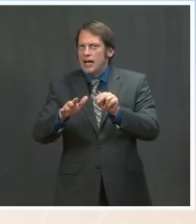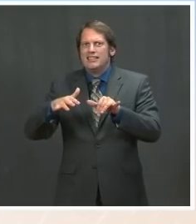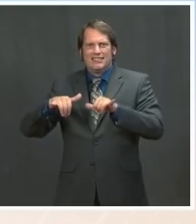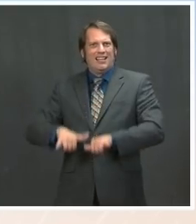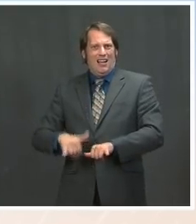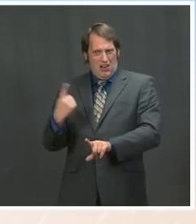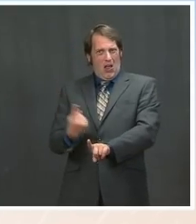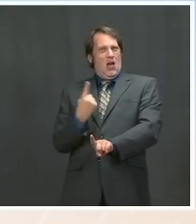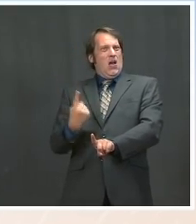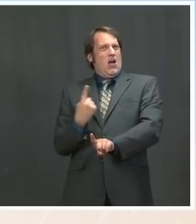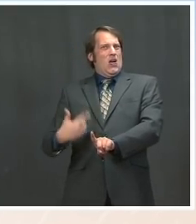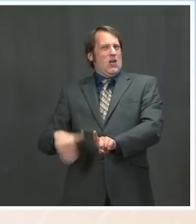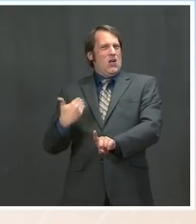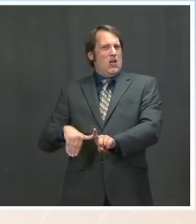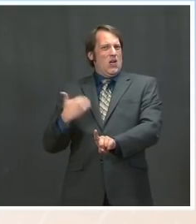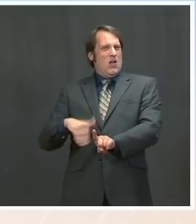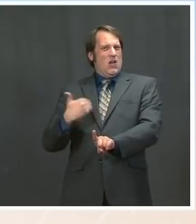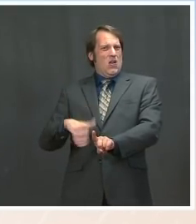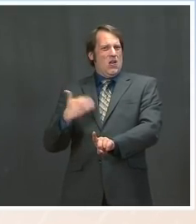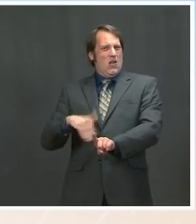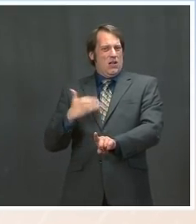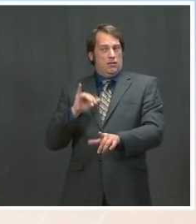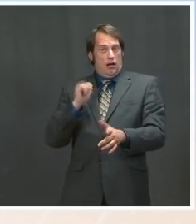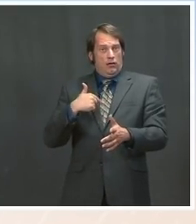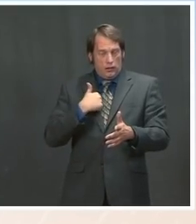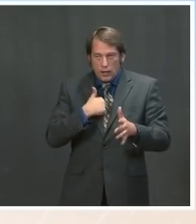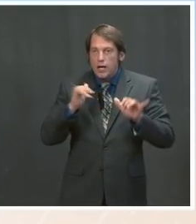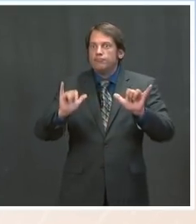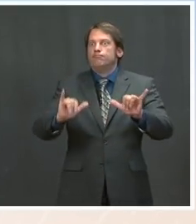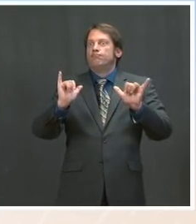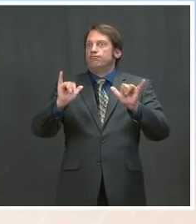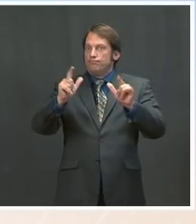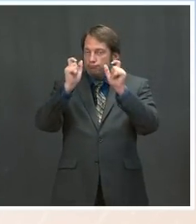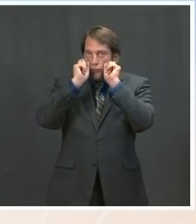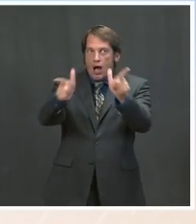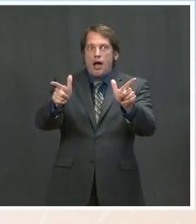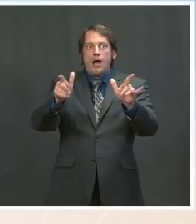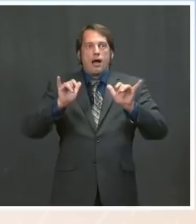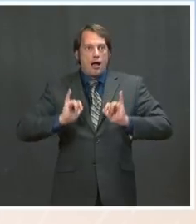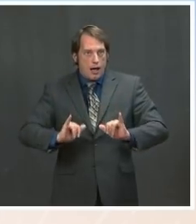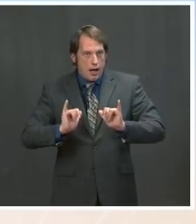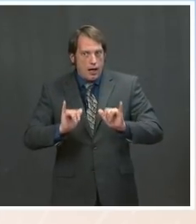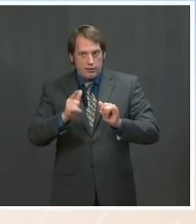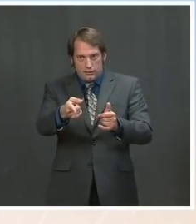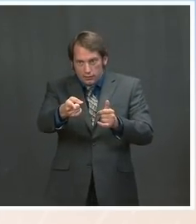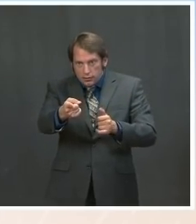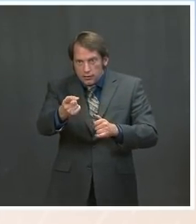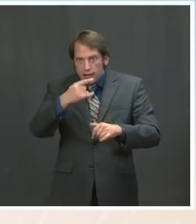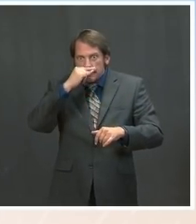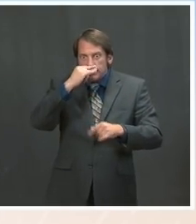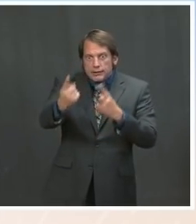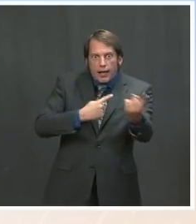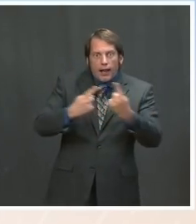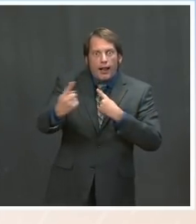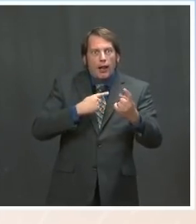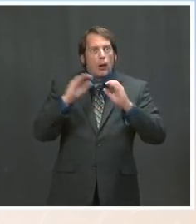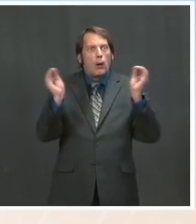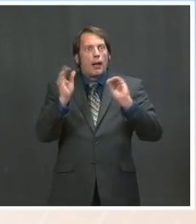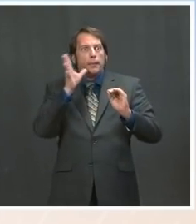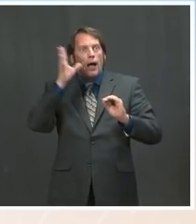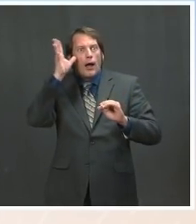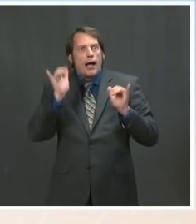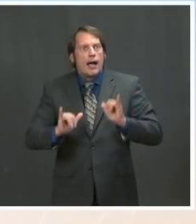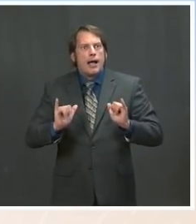all know, was higher than most people, including us, anticipated. The second factor was that we did not — it took us some time to